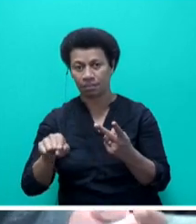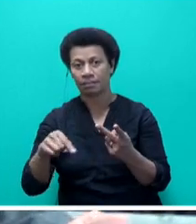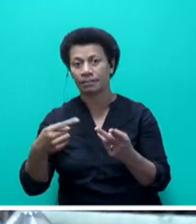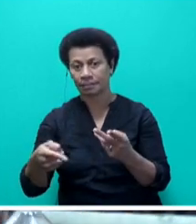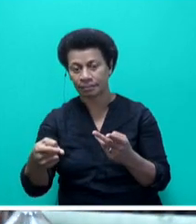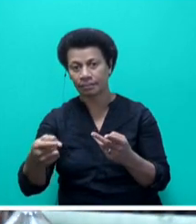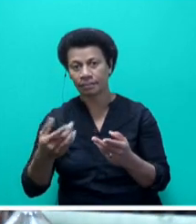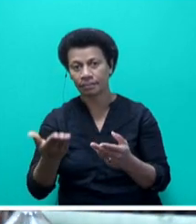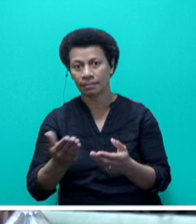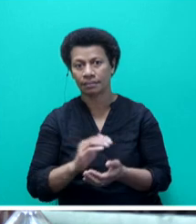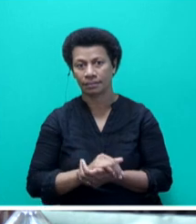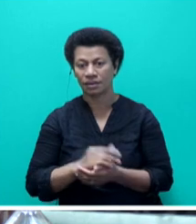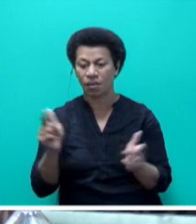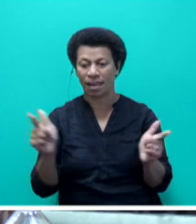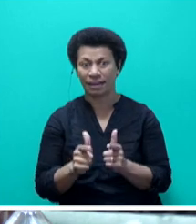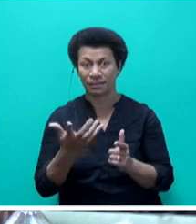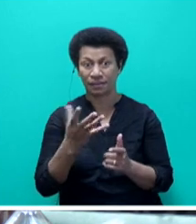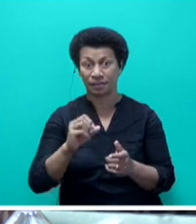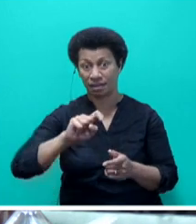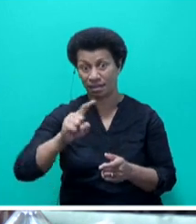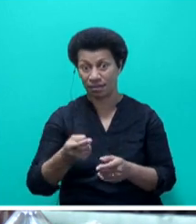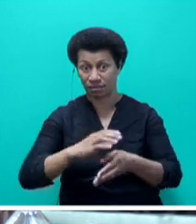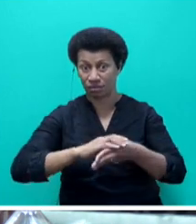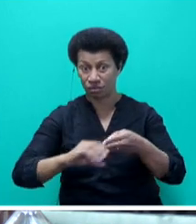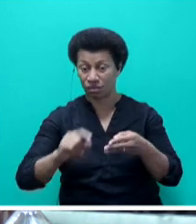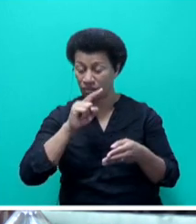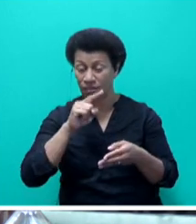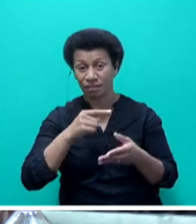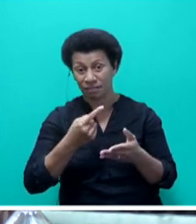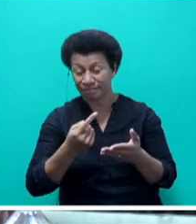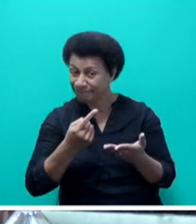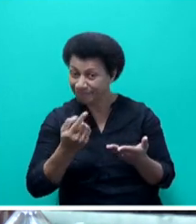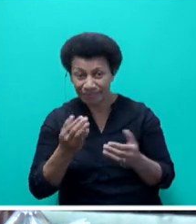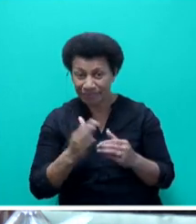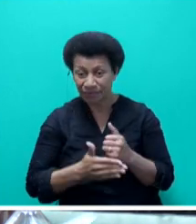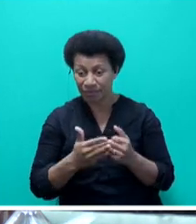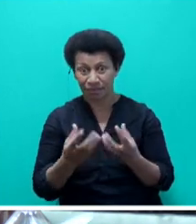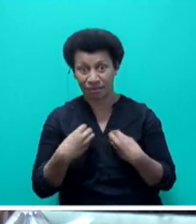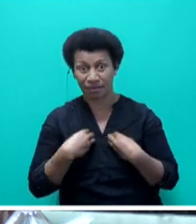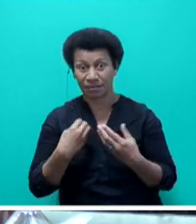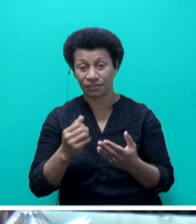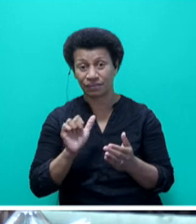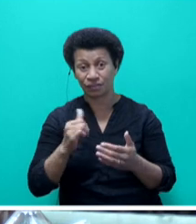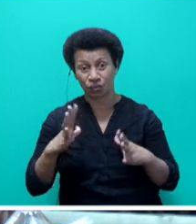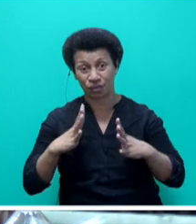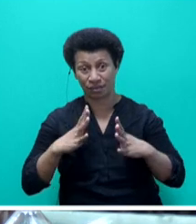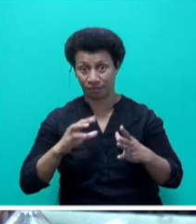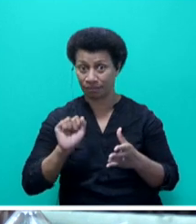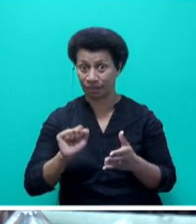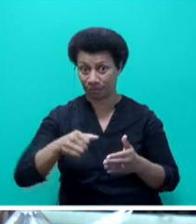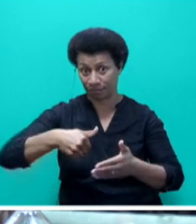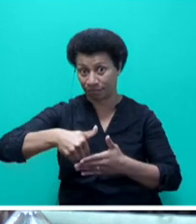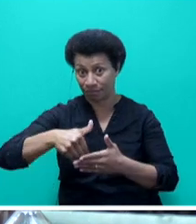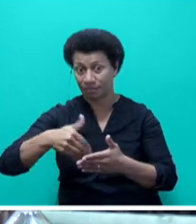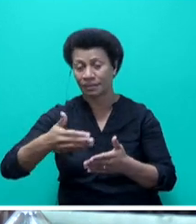families earning below $50,000 but whose children do not currently receive transportation assistance can also apply for Inflation Mitigation Assistance through the